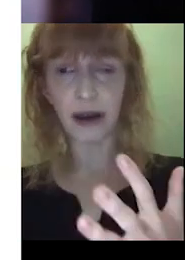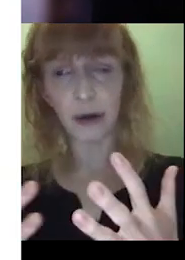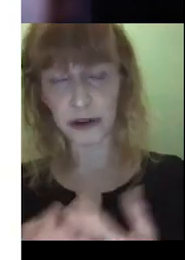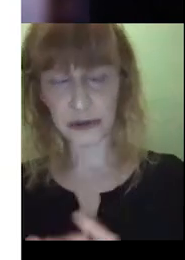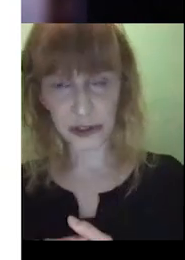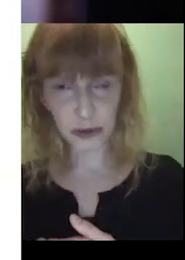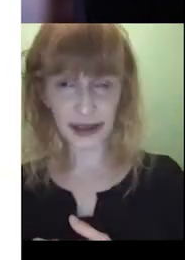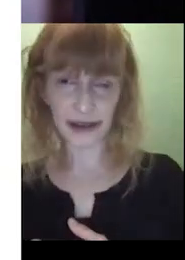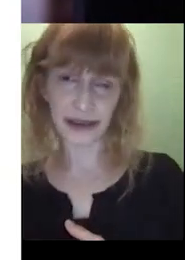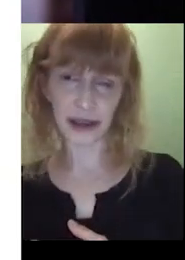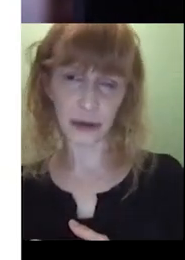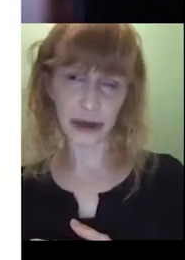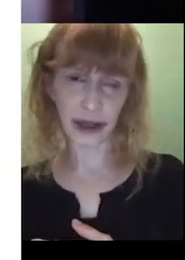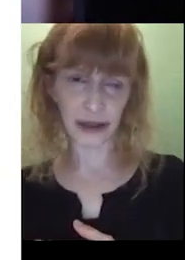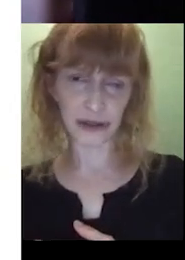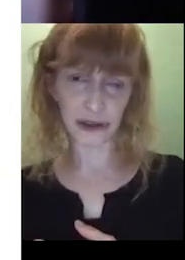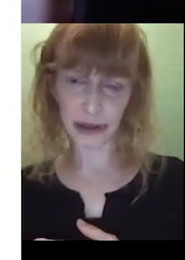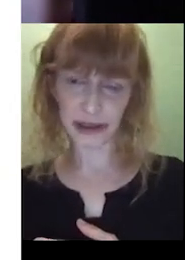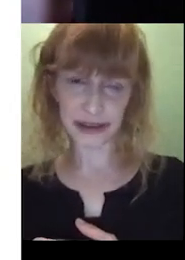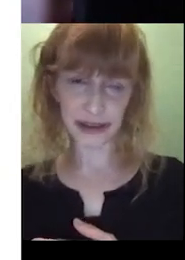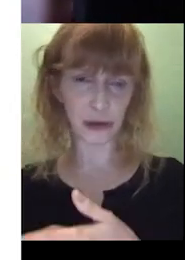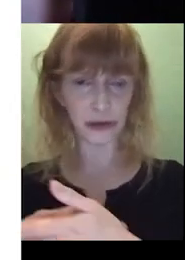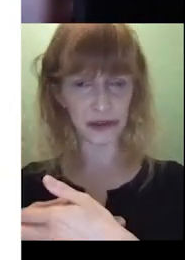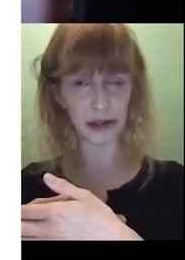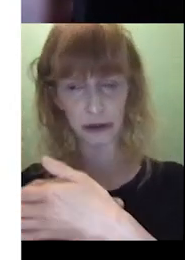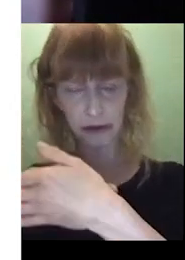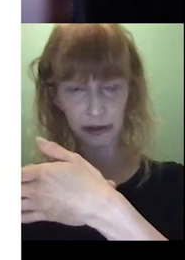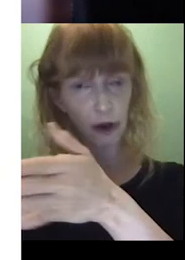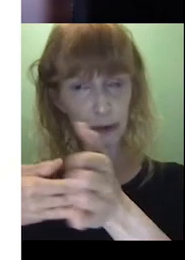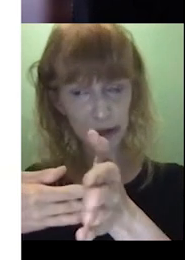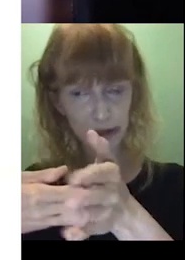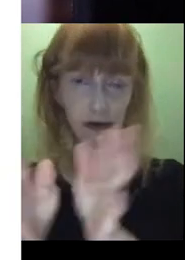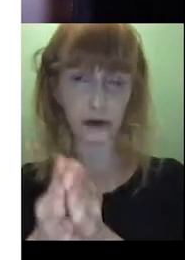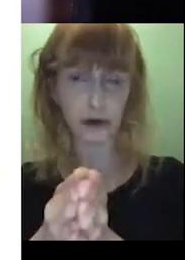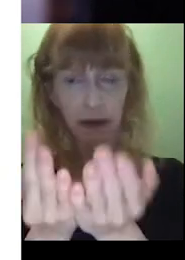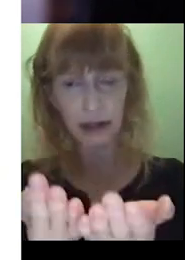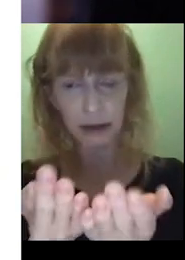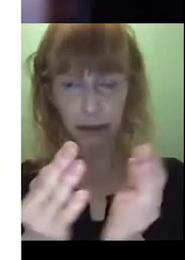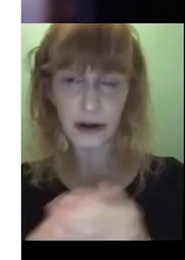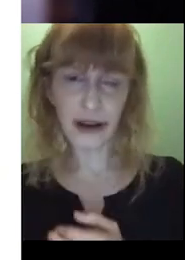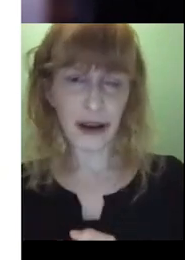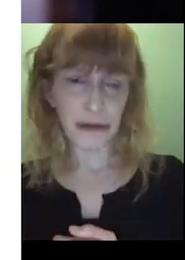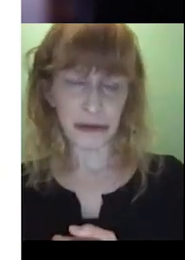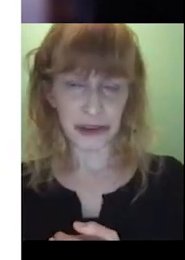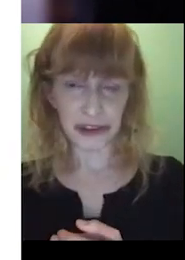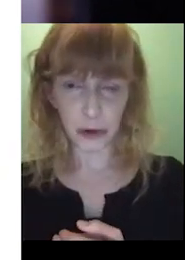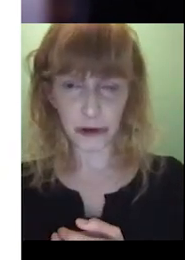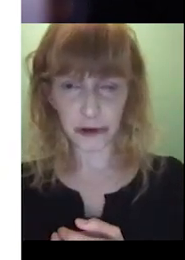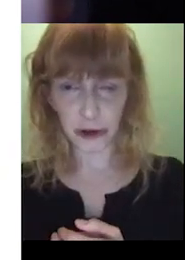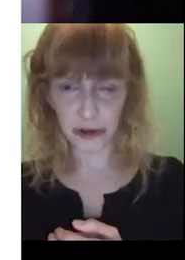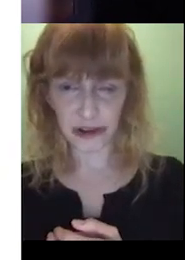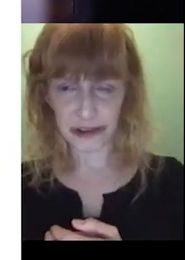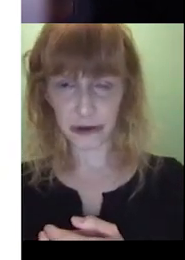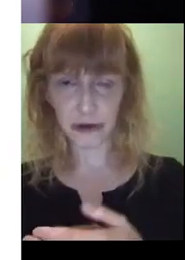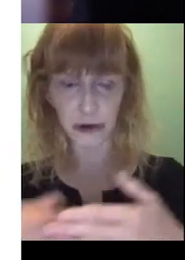using our words visually and thinking about how they visually make sense. So we've done a lot of, you know, opening the door, opening the book, but for this